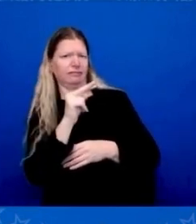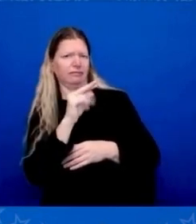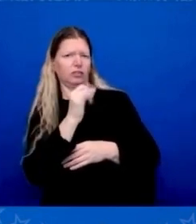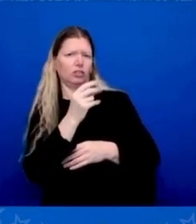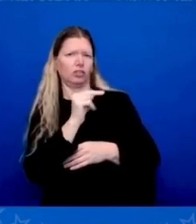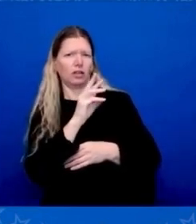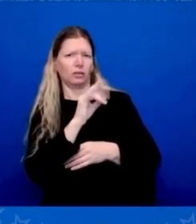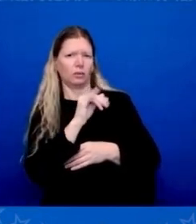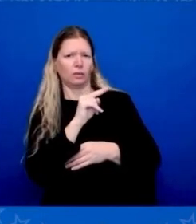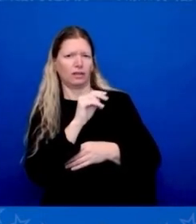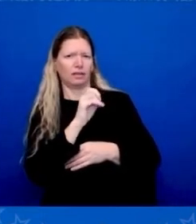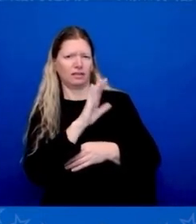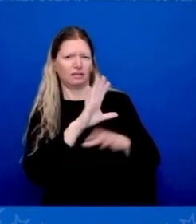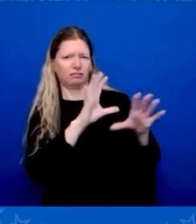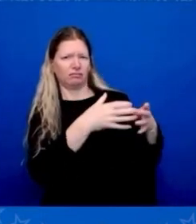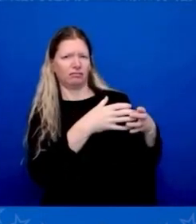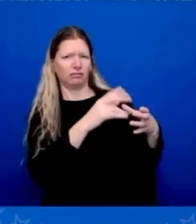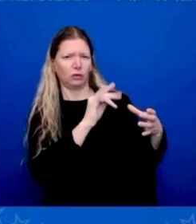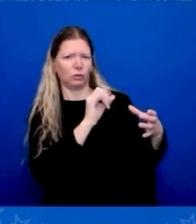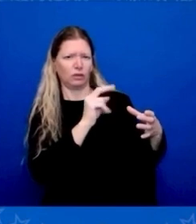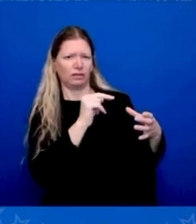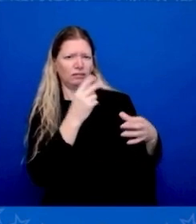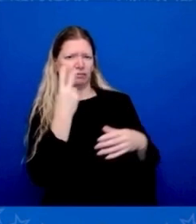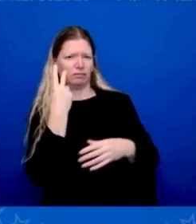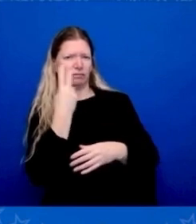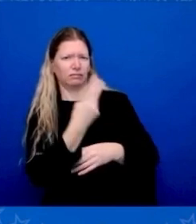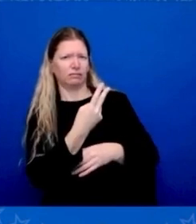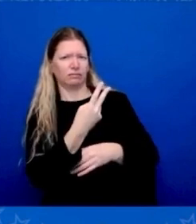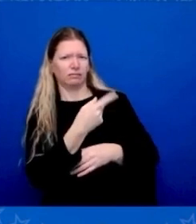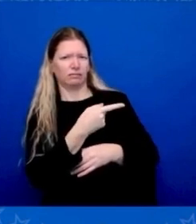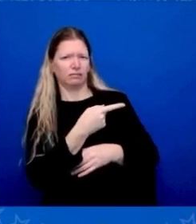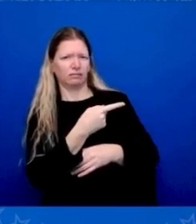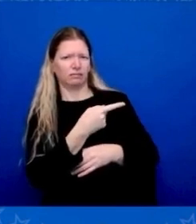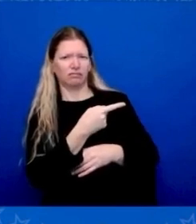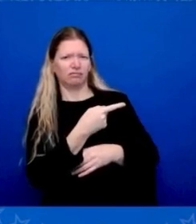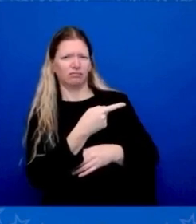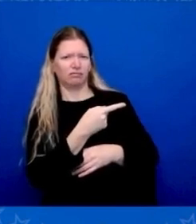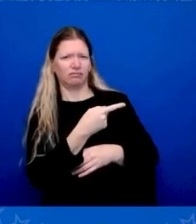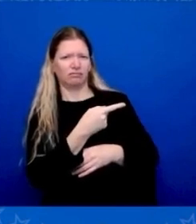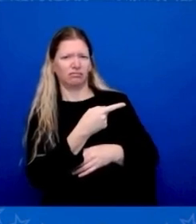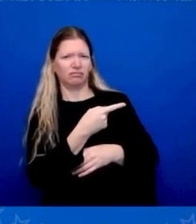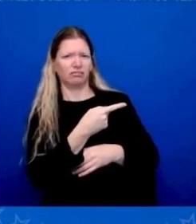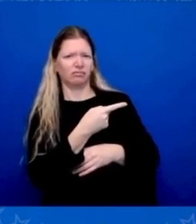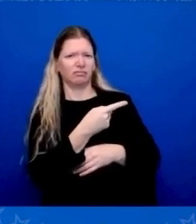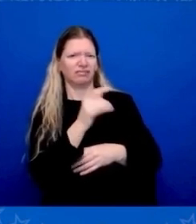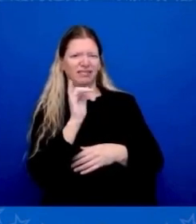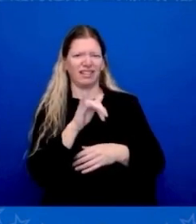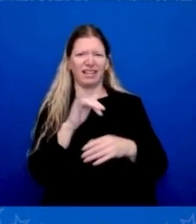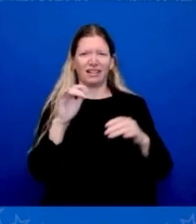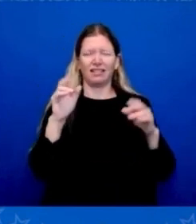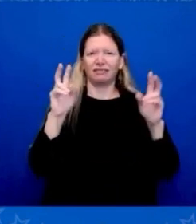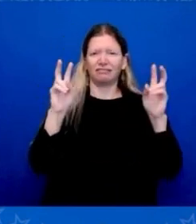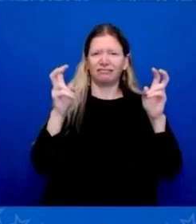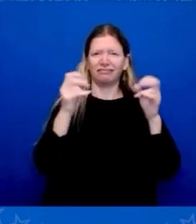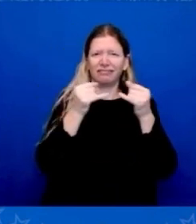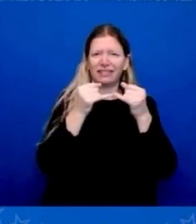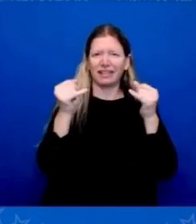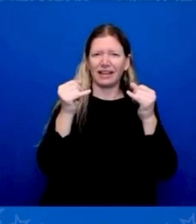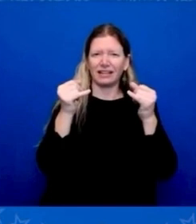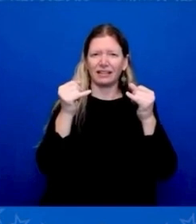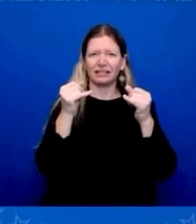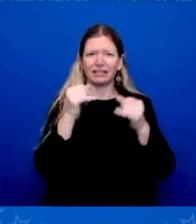soldier. Well, there's a lot of lying dog-faced pony soldiers out there about global warming. But not anymore.